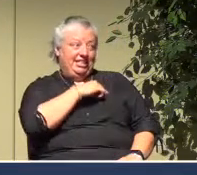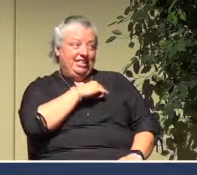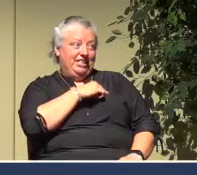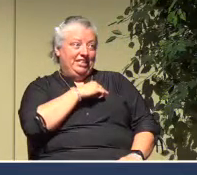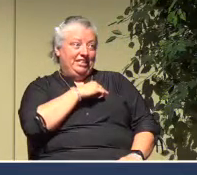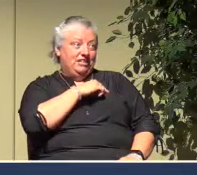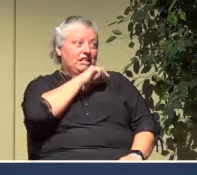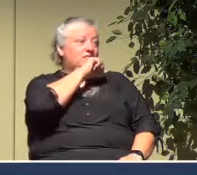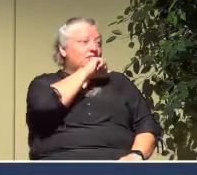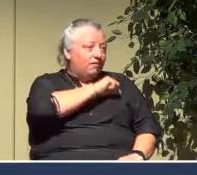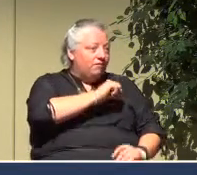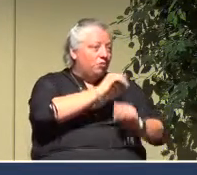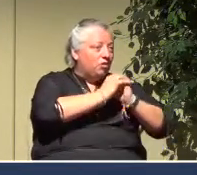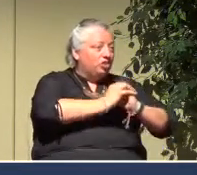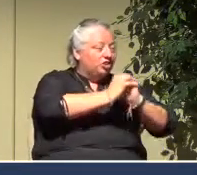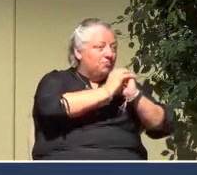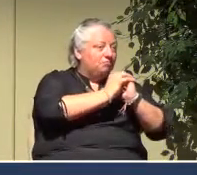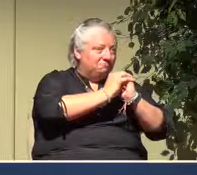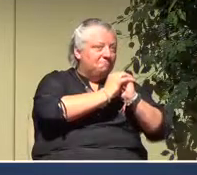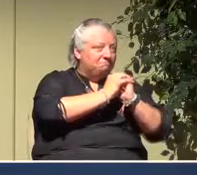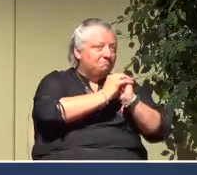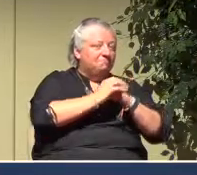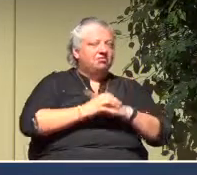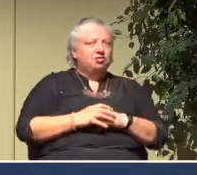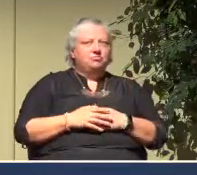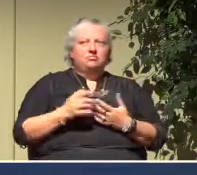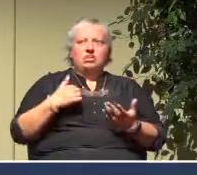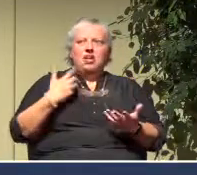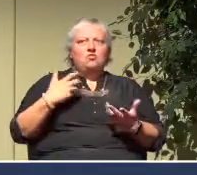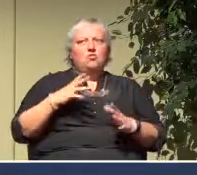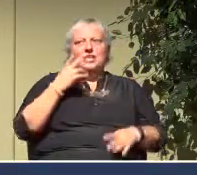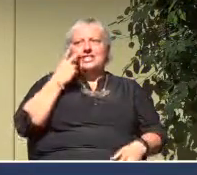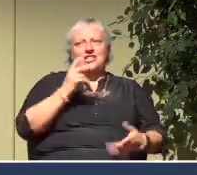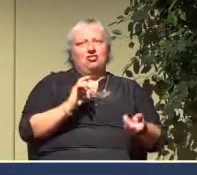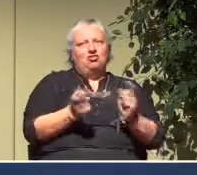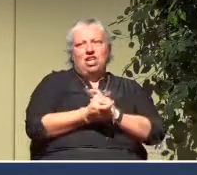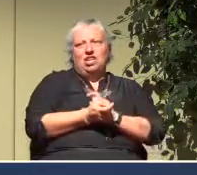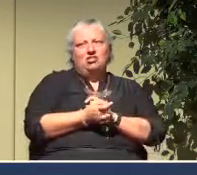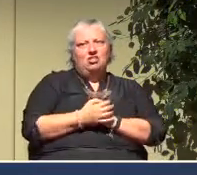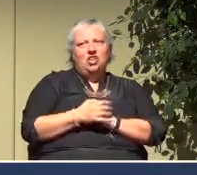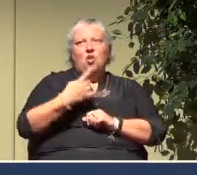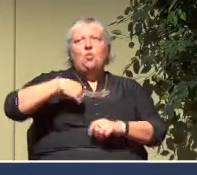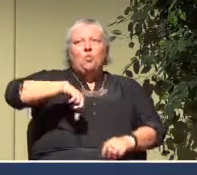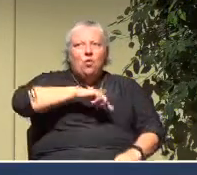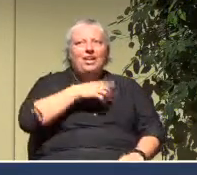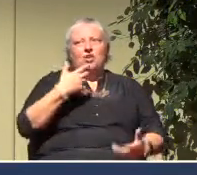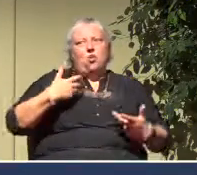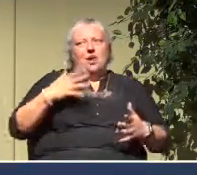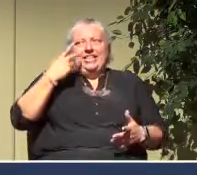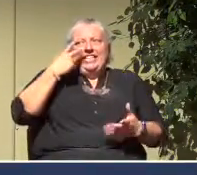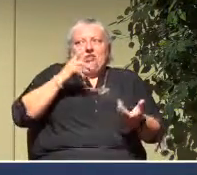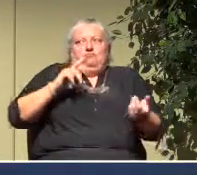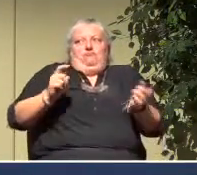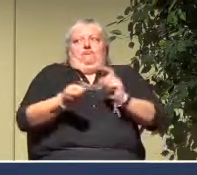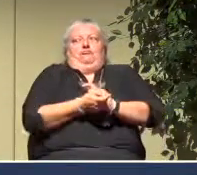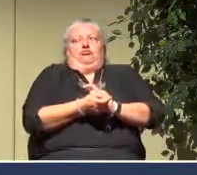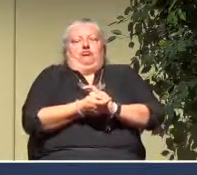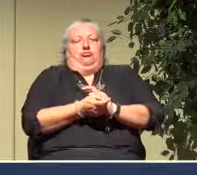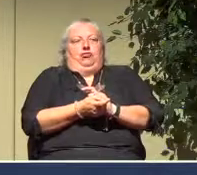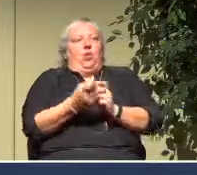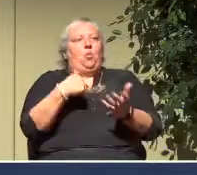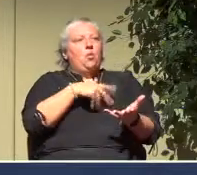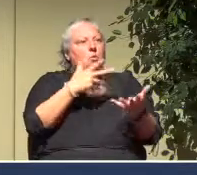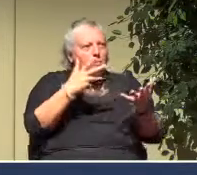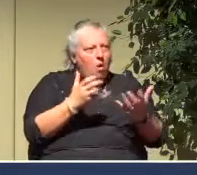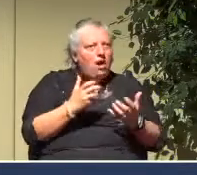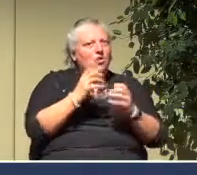loves worship. And I don't ever want to see that change. We don't ever want to see that change. We want to worship.